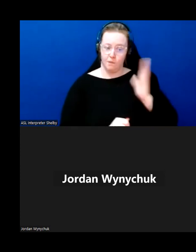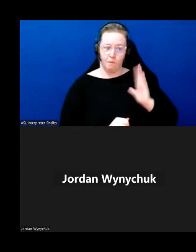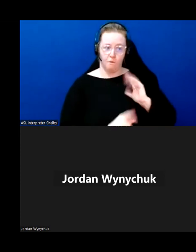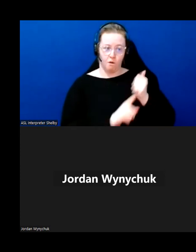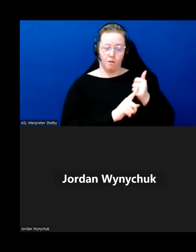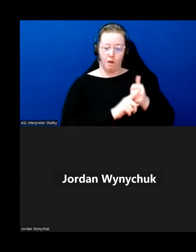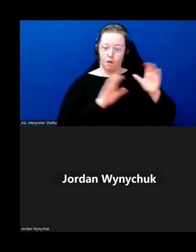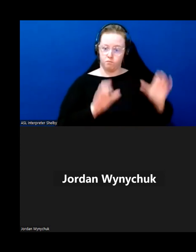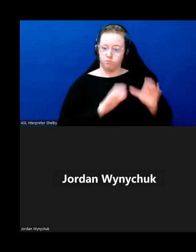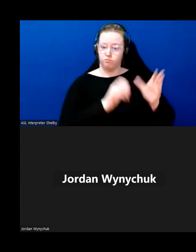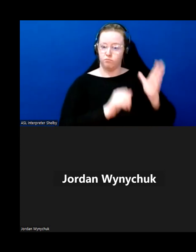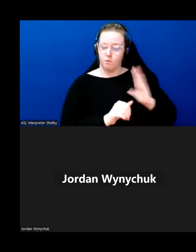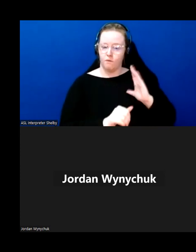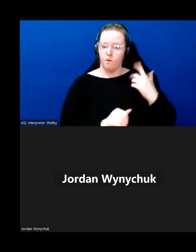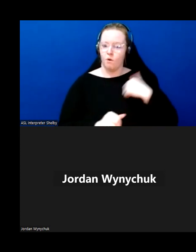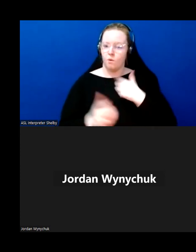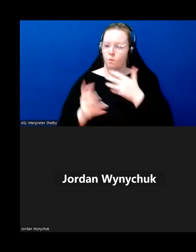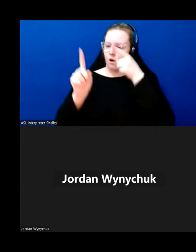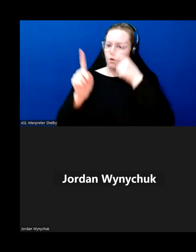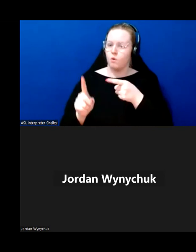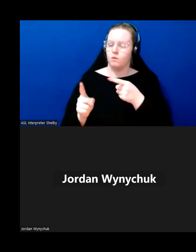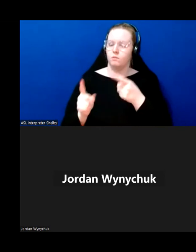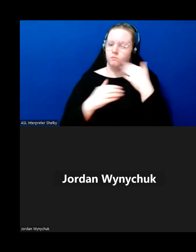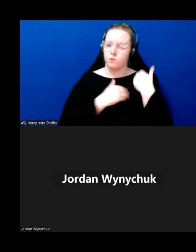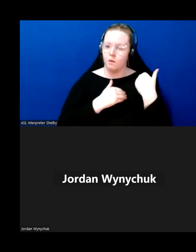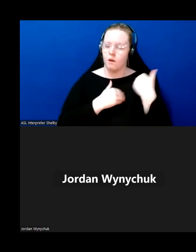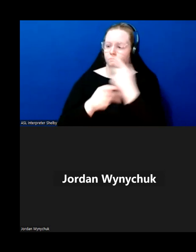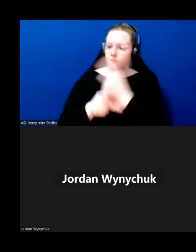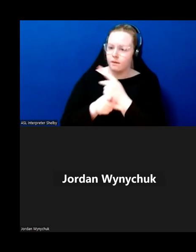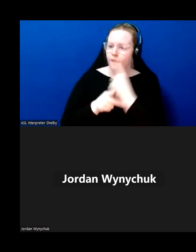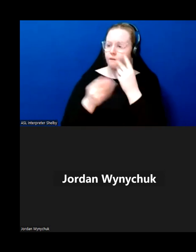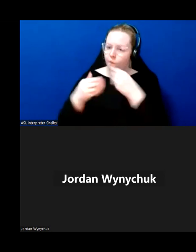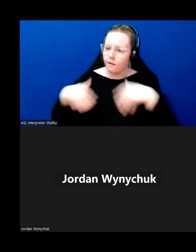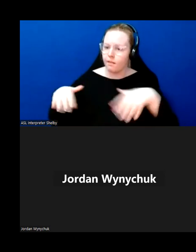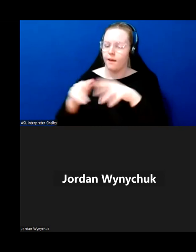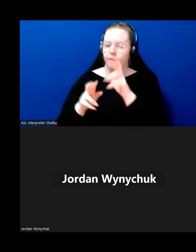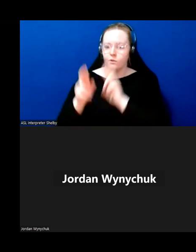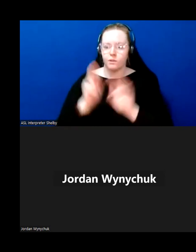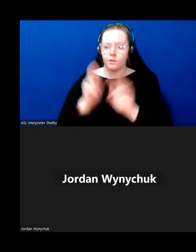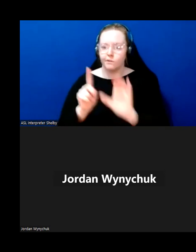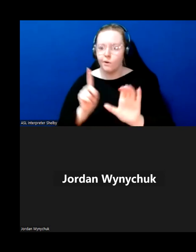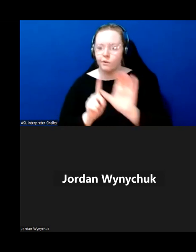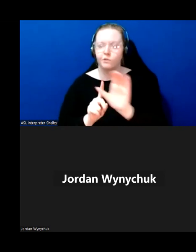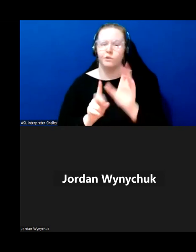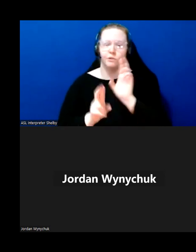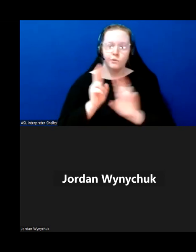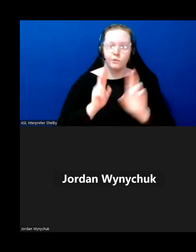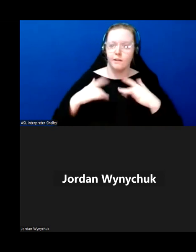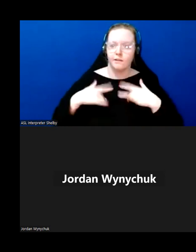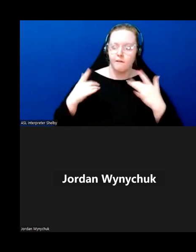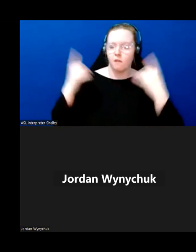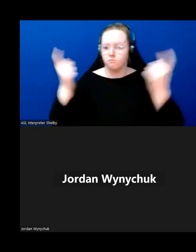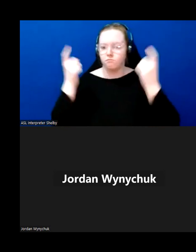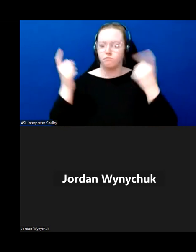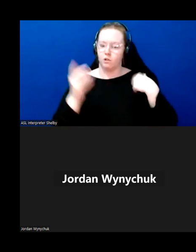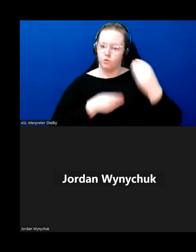strive to be responsible stewards of the land and to respect the cultures ceremonies and traditions of all